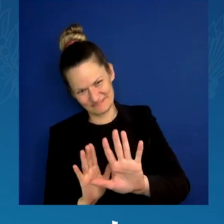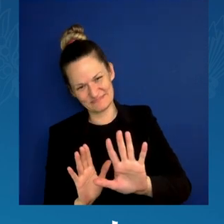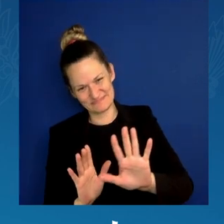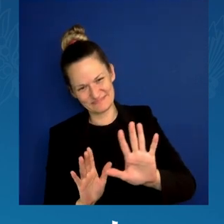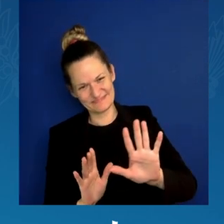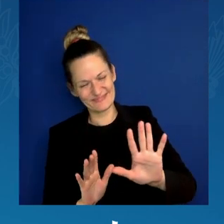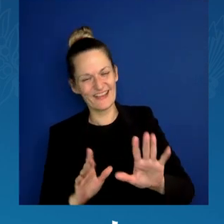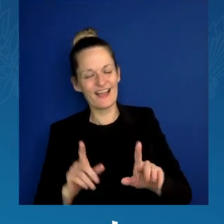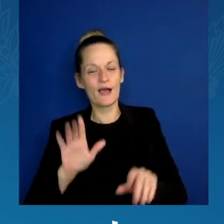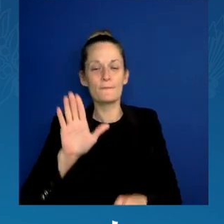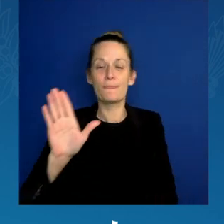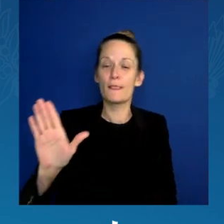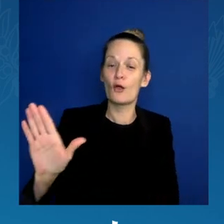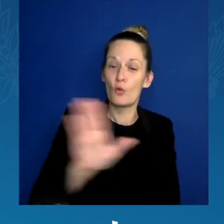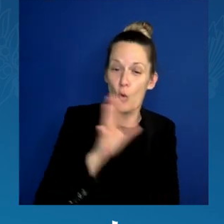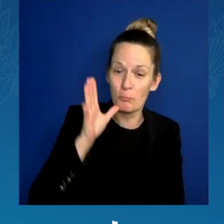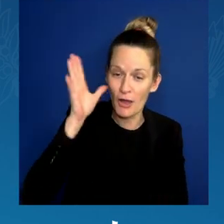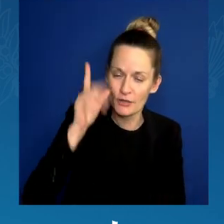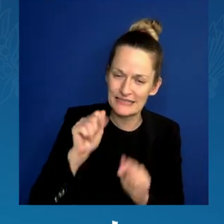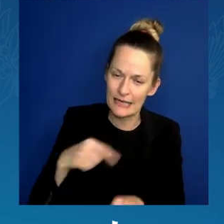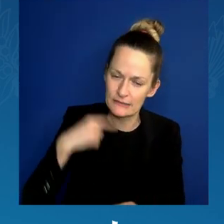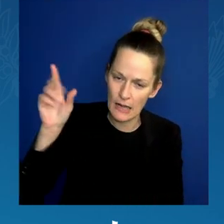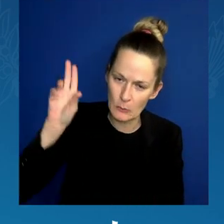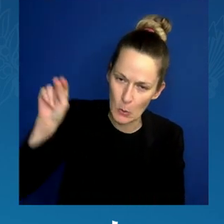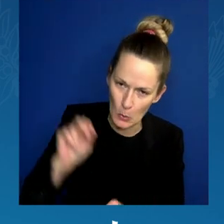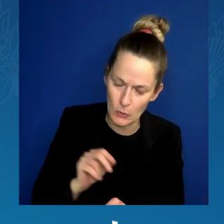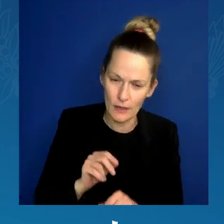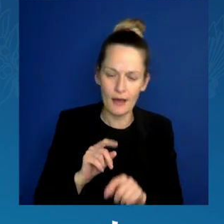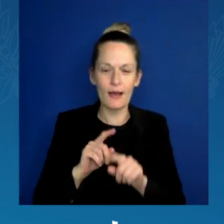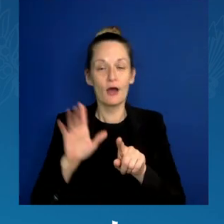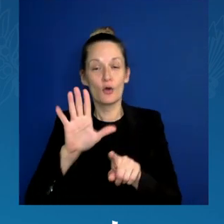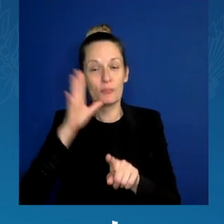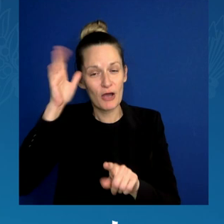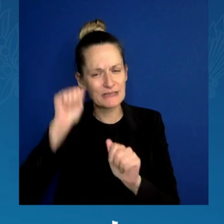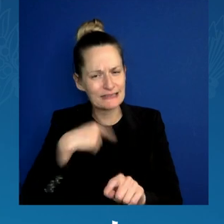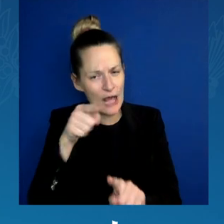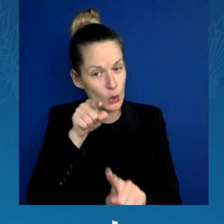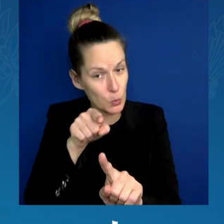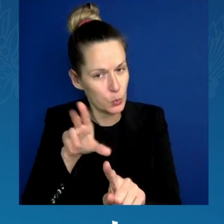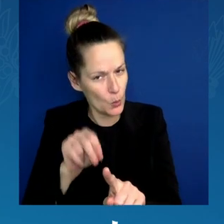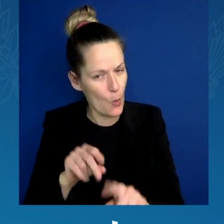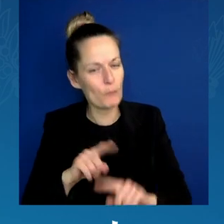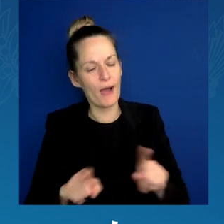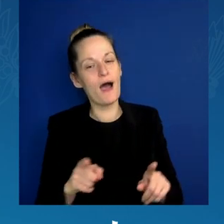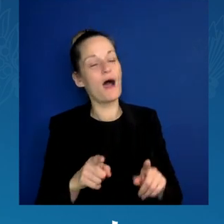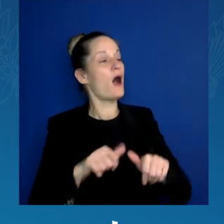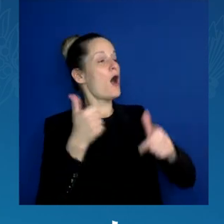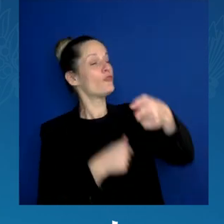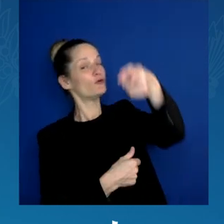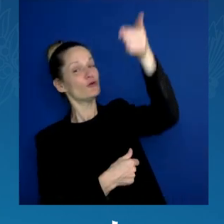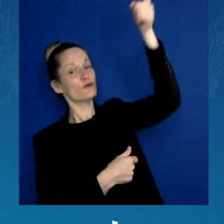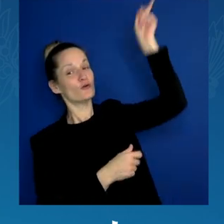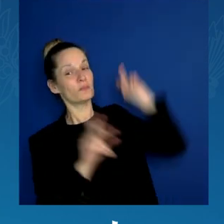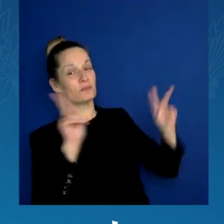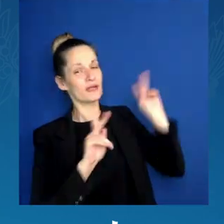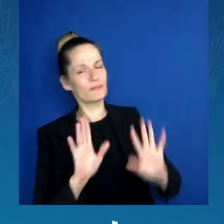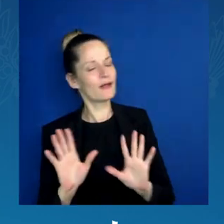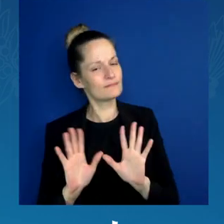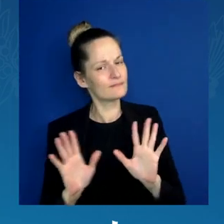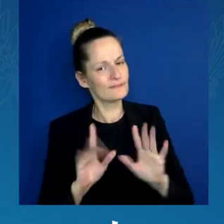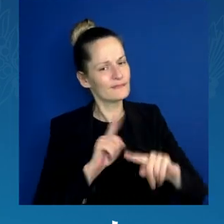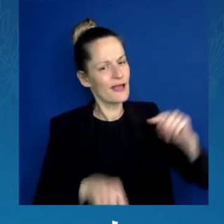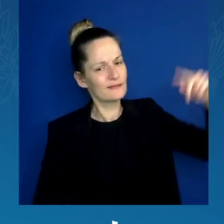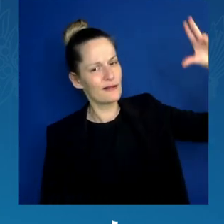You be motivated by your ambition, your aspirations, and continue to be